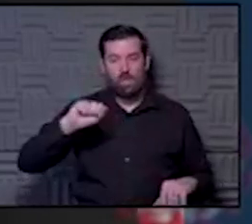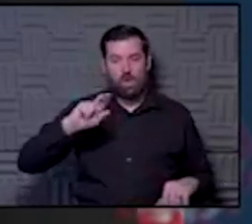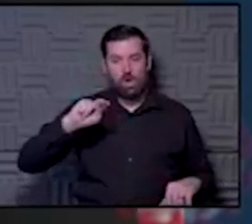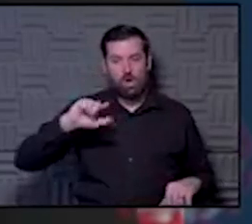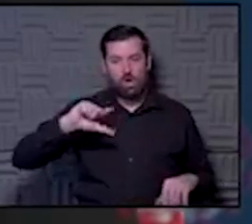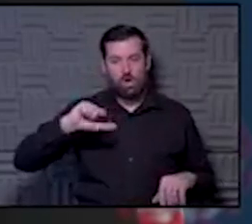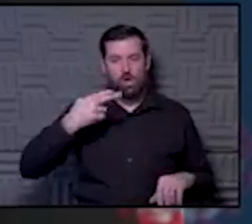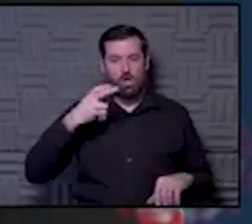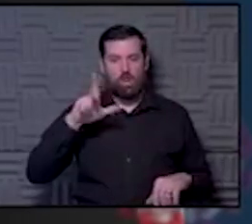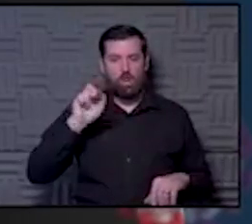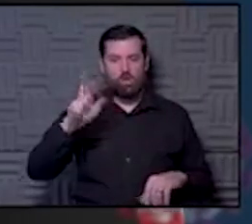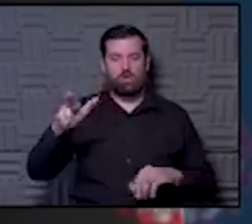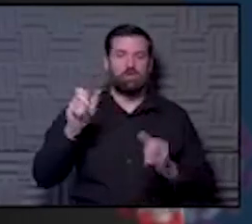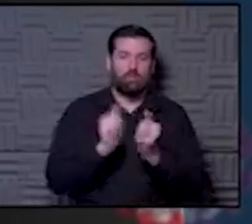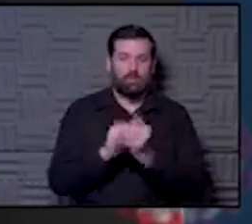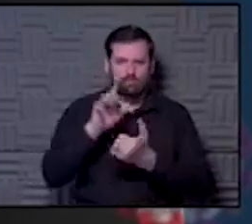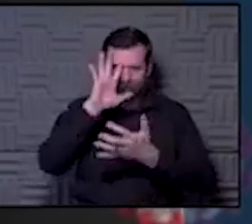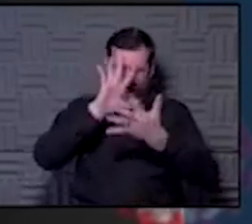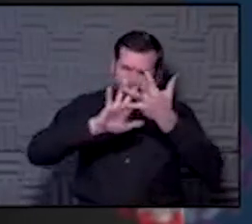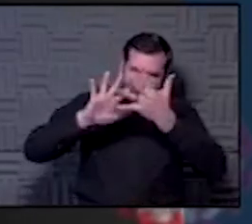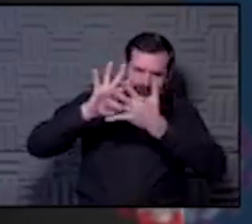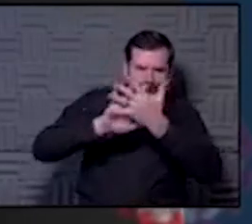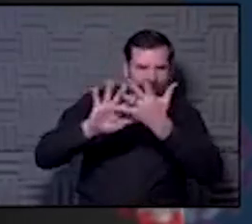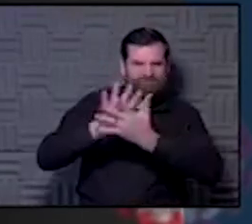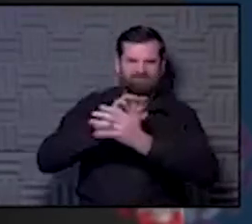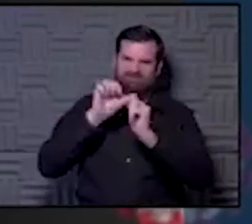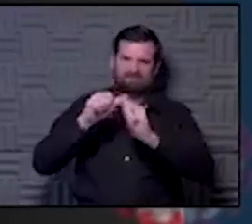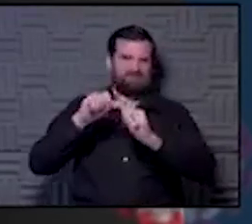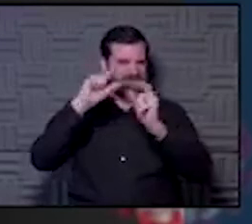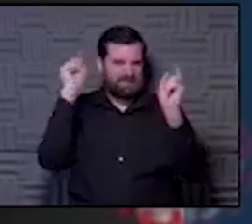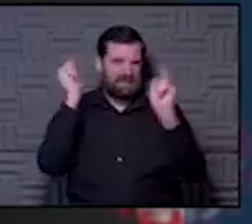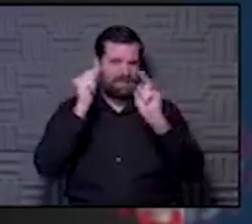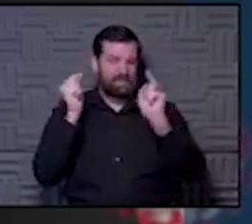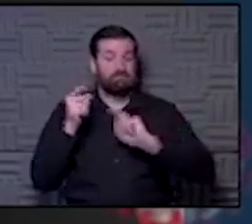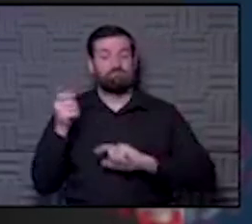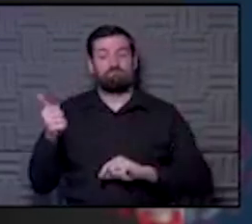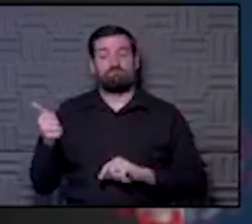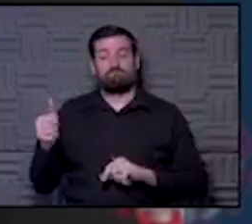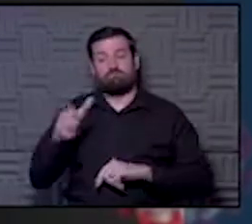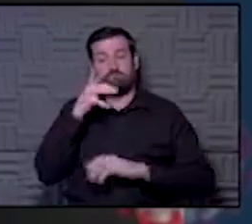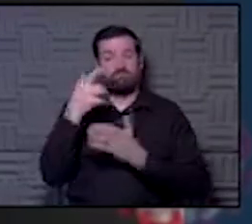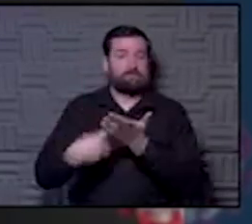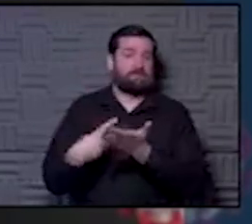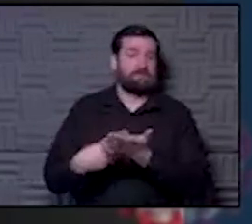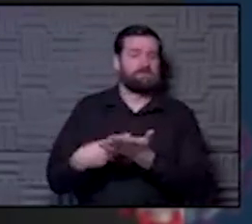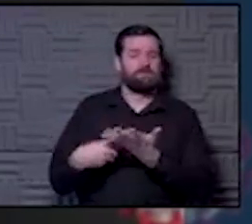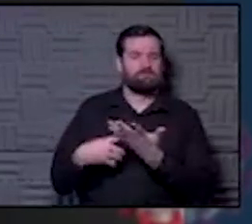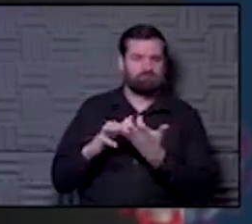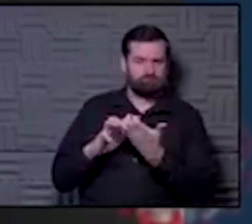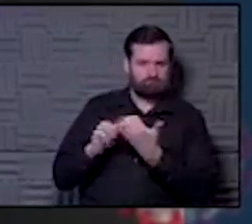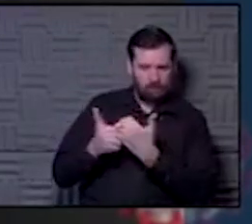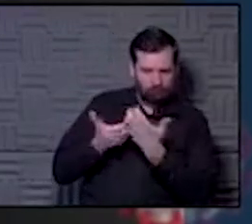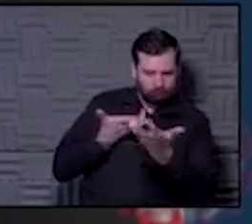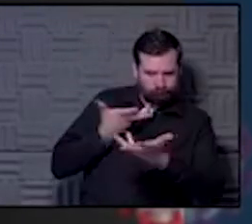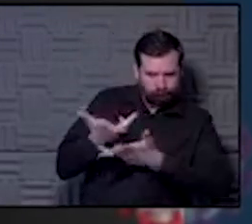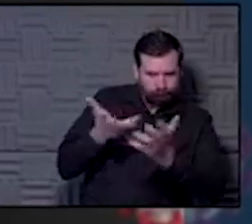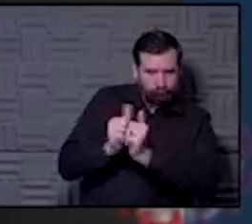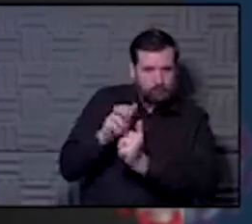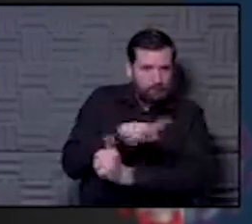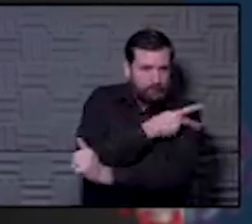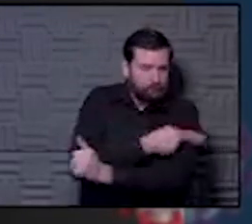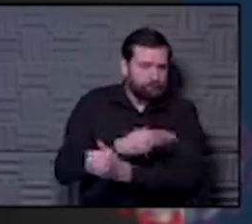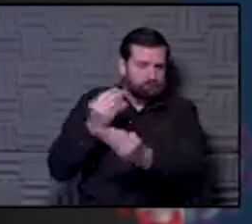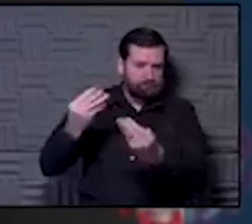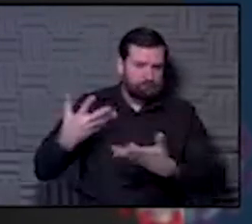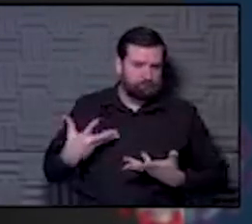fog and chronic headaches since they've had COVID-19. Dr. Rippey is going to talk with us about how he advises these patients and to let